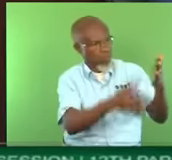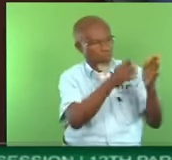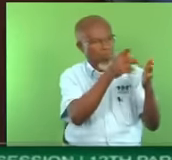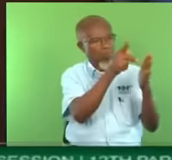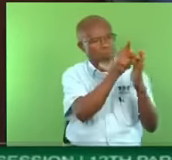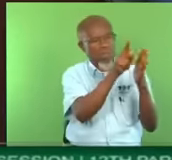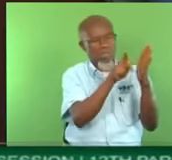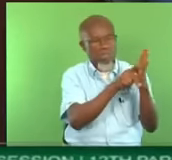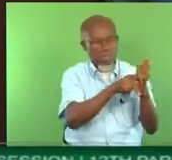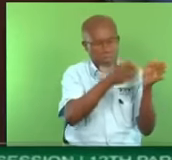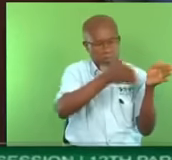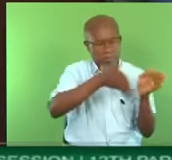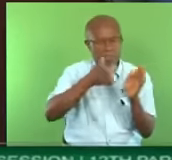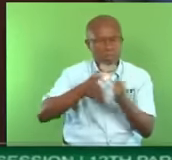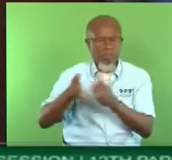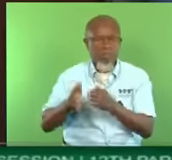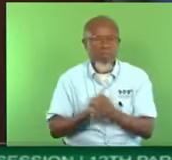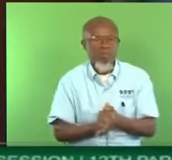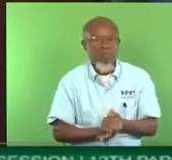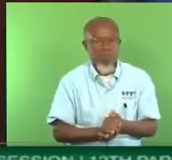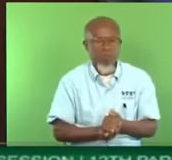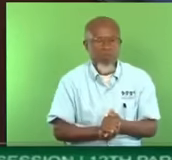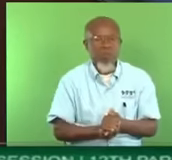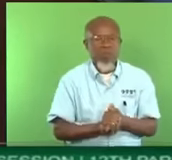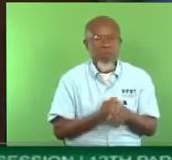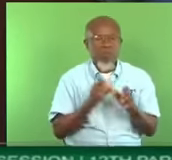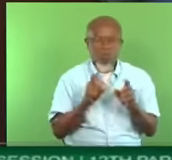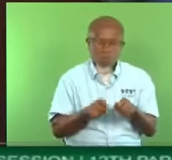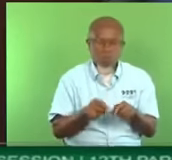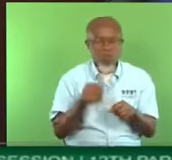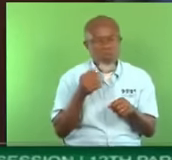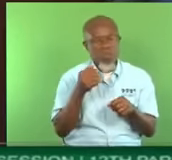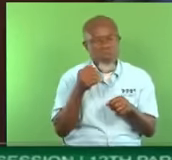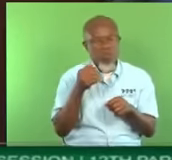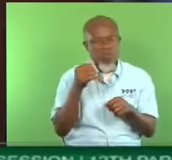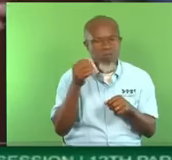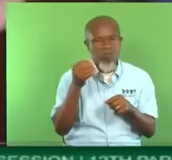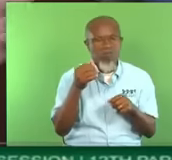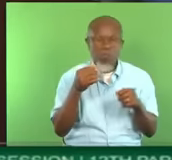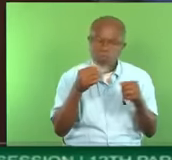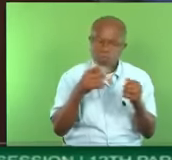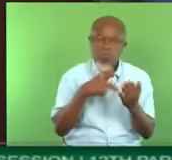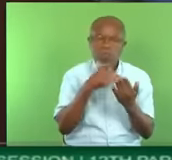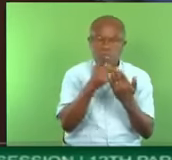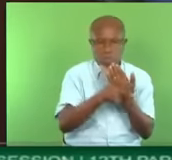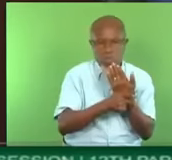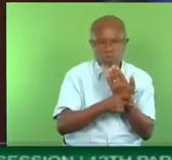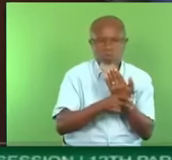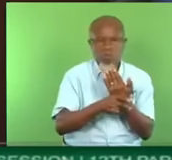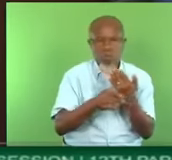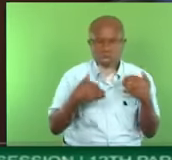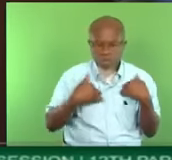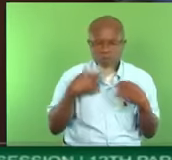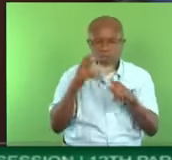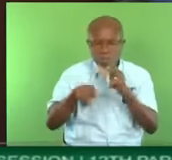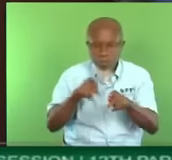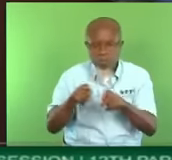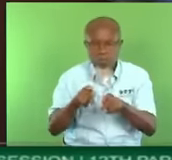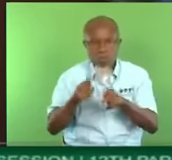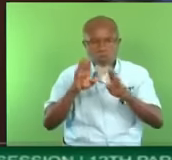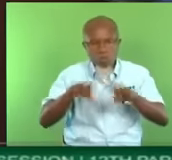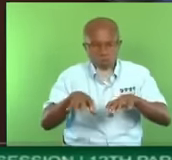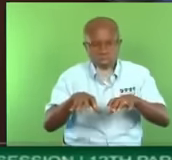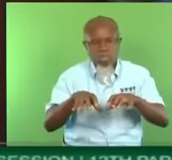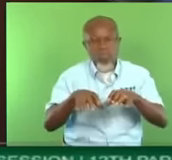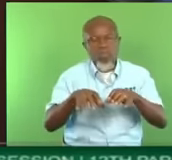specifically with crime and the importation of illegal firearms and so on. We have the program. We have the personnel. We can mobilize this country. So